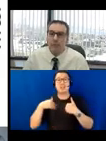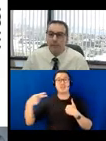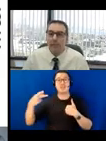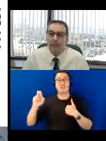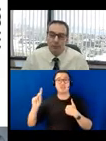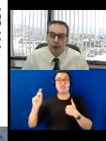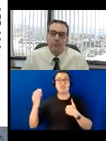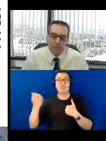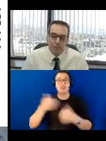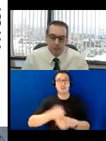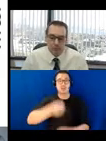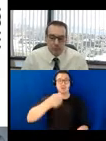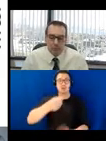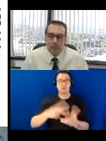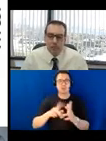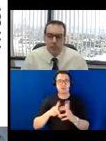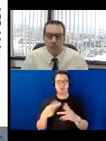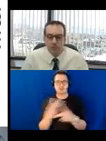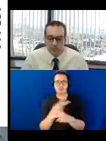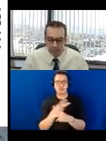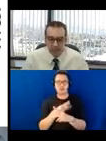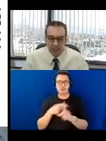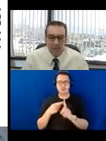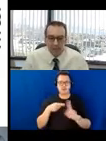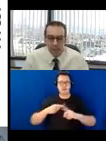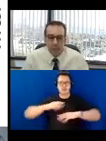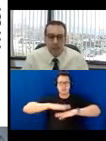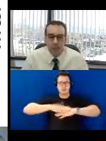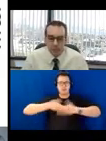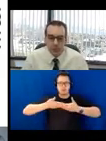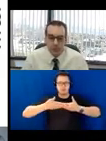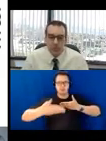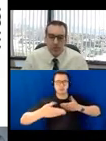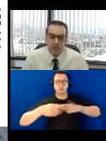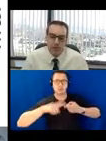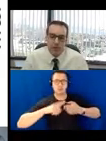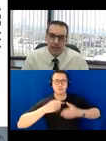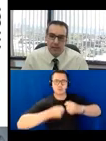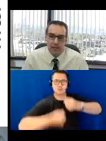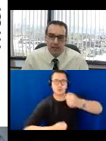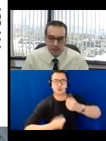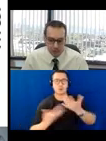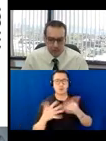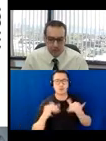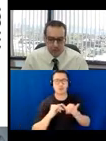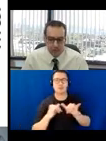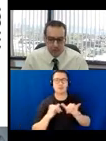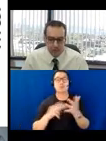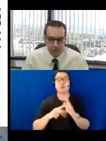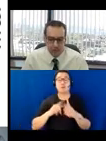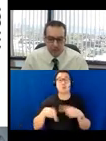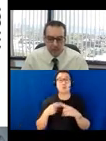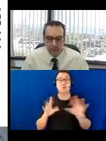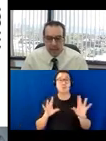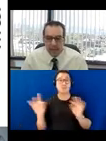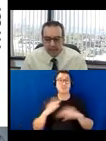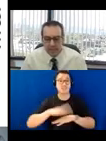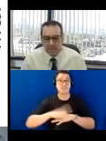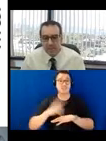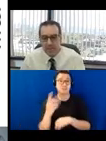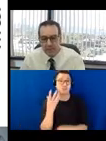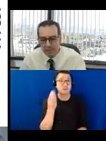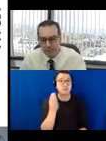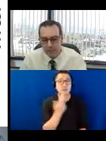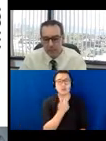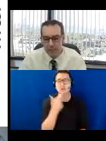is going to meet that requirement, so making sure you select the right tables to use in your outdoor dining is critical. At the